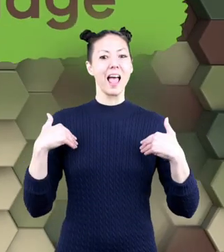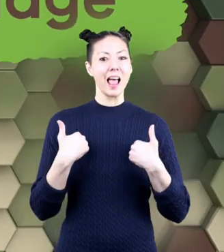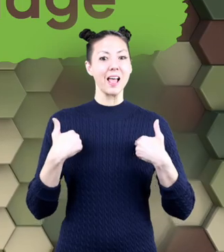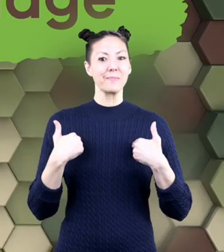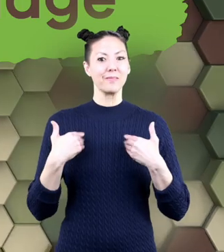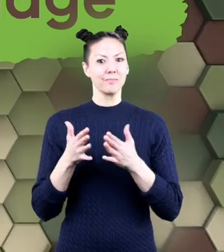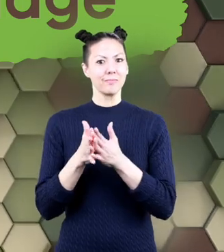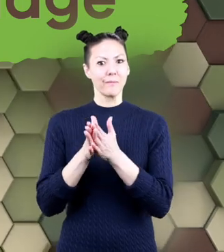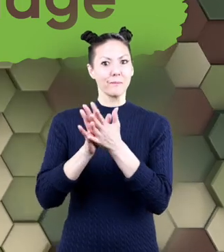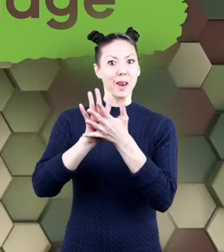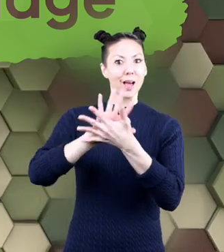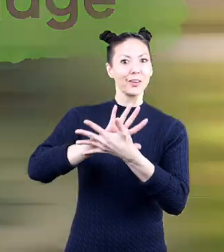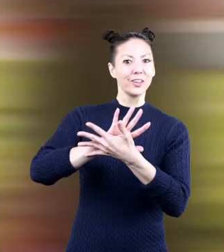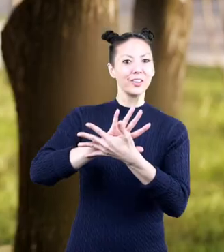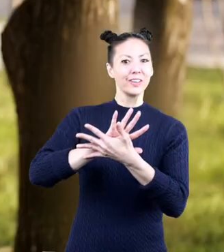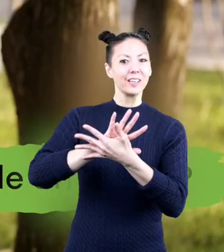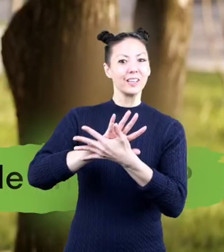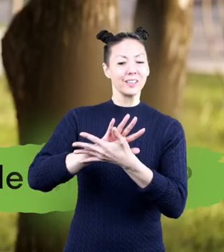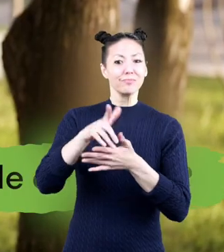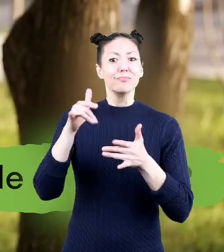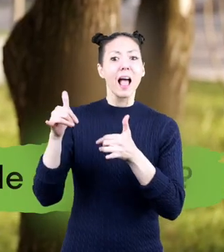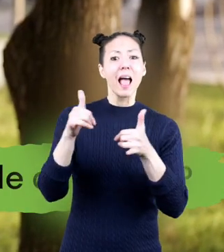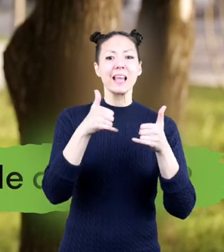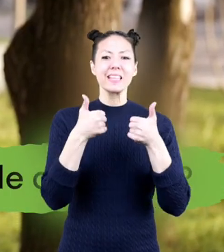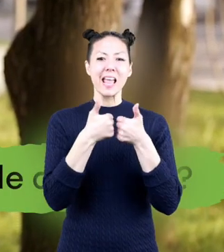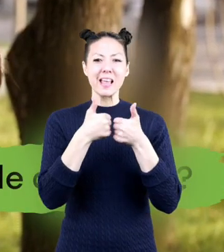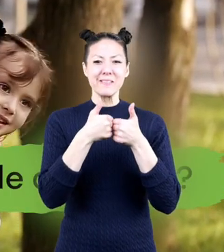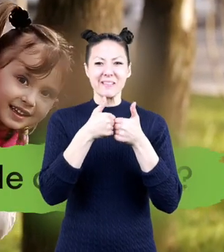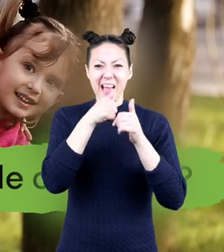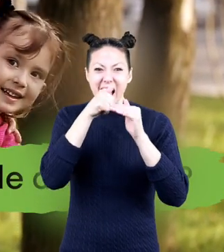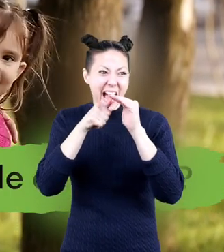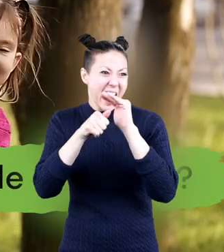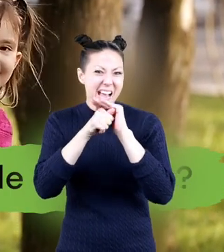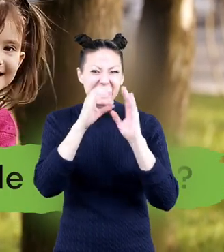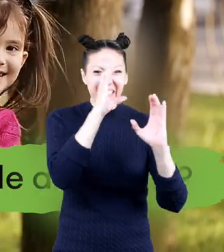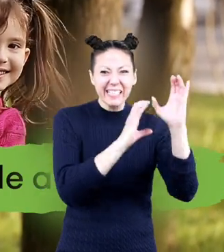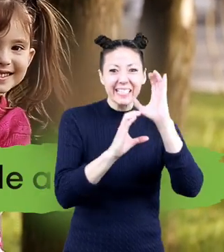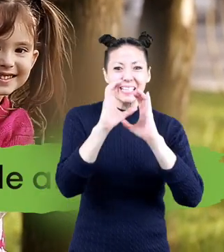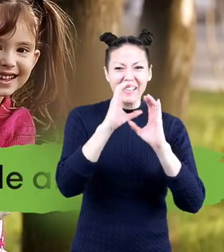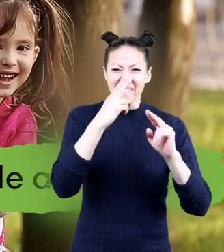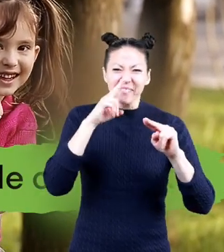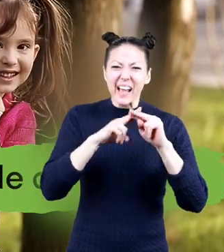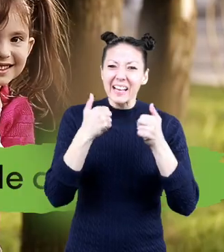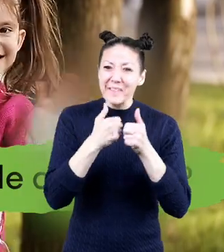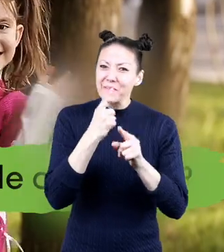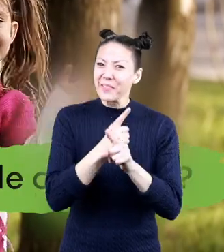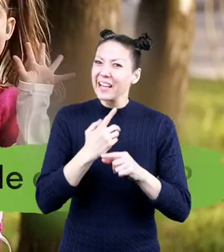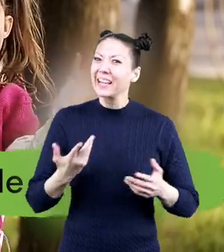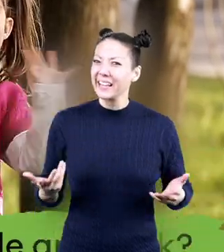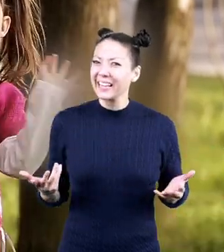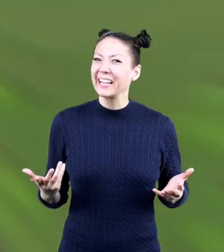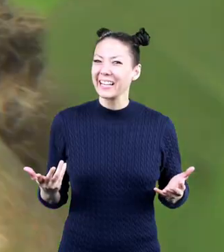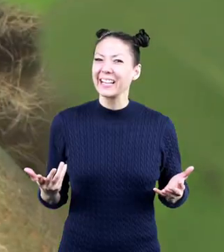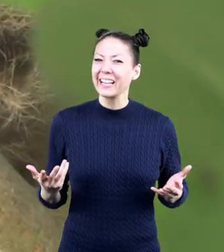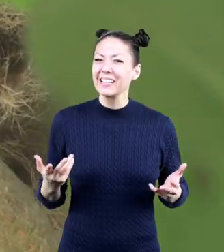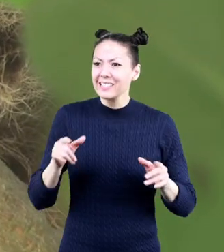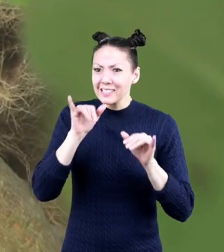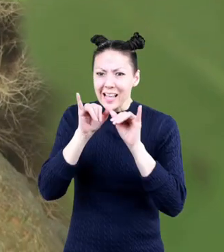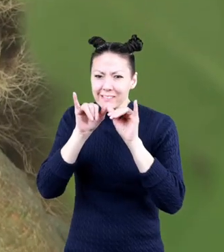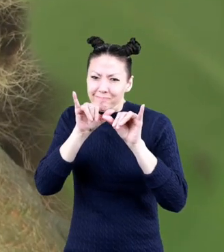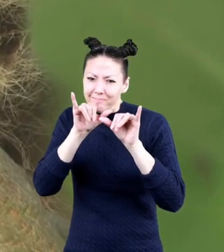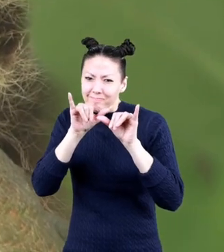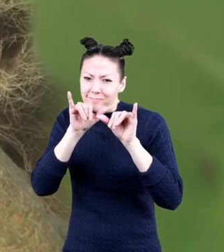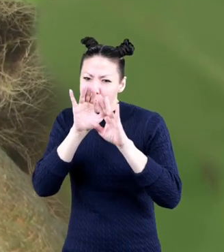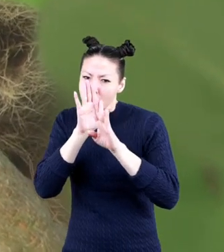Animal Camouflage Have you ever played the game Hide and Seek? It's a fun game, huh? You